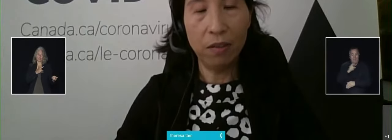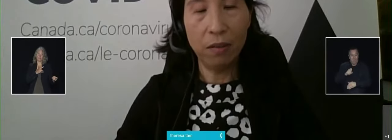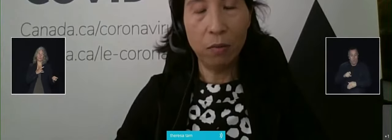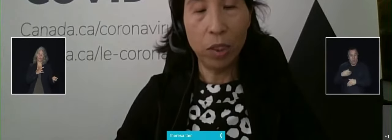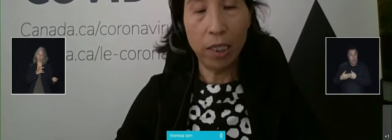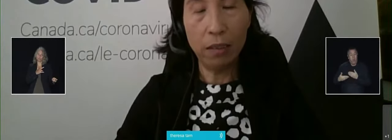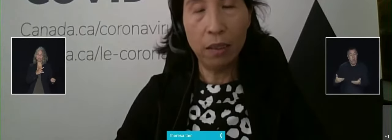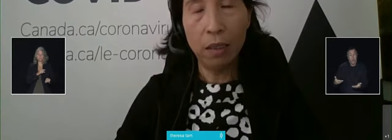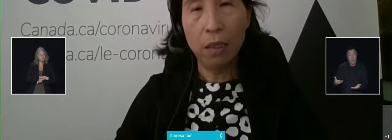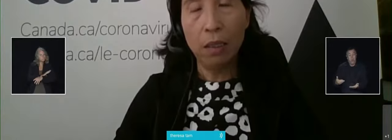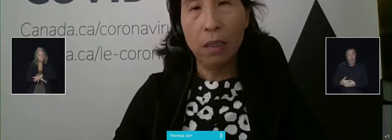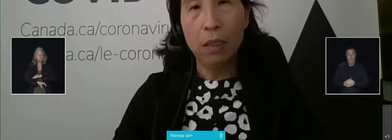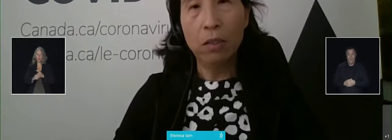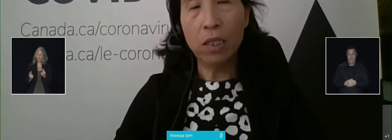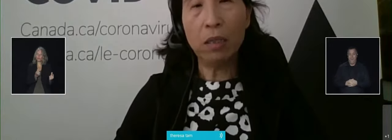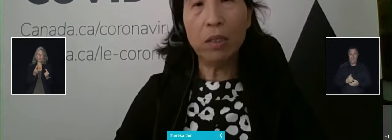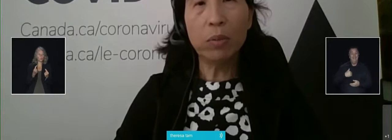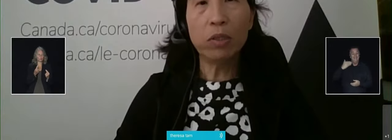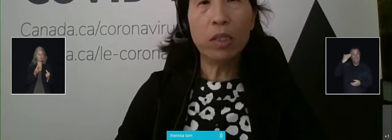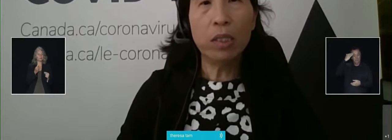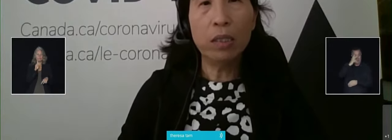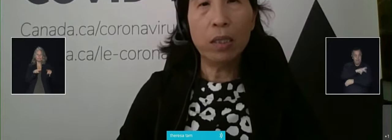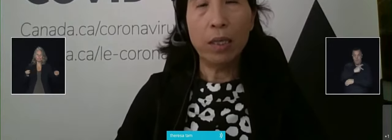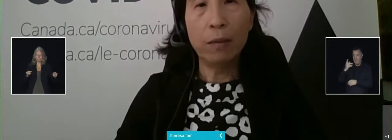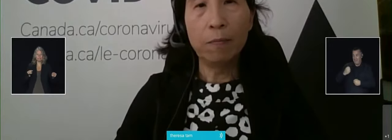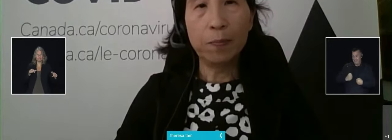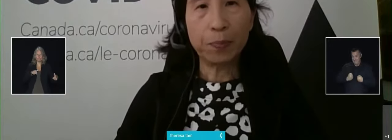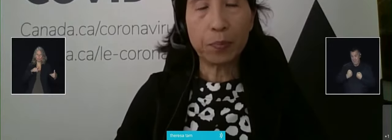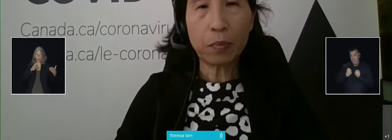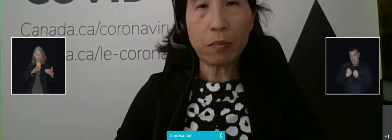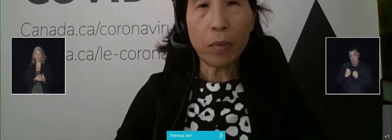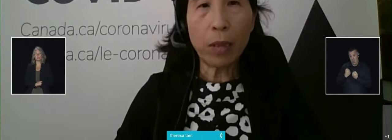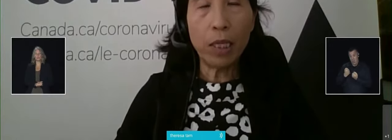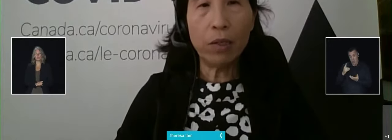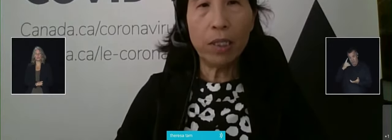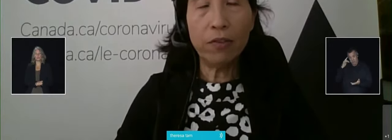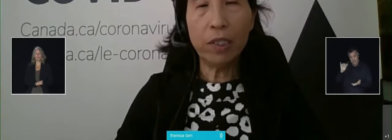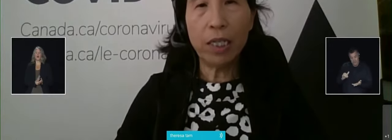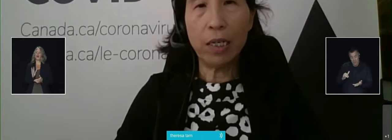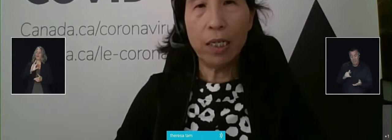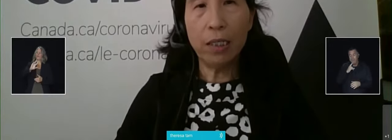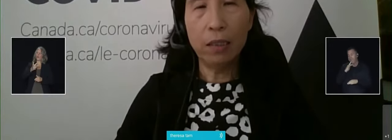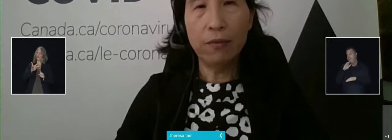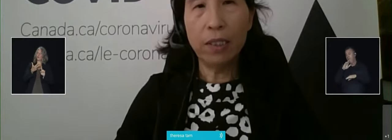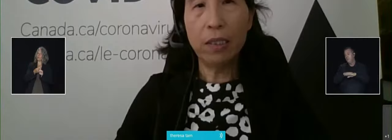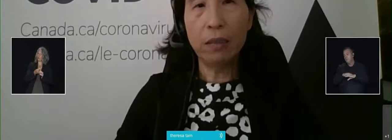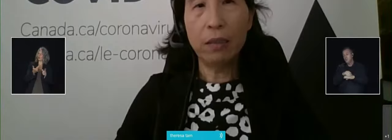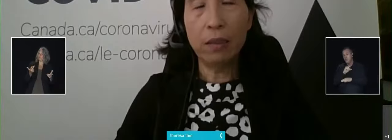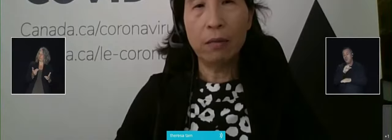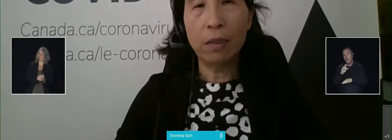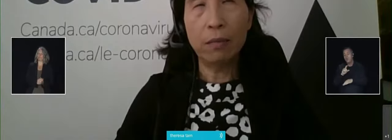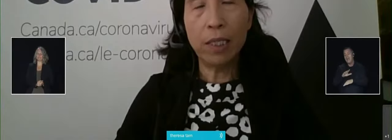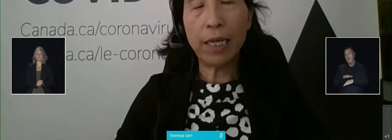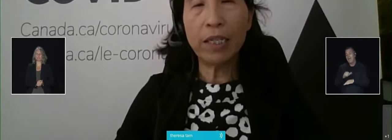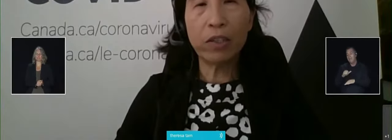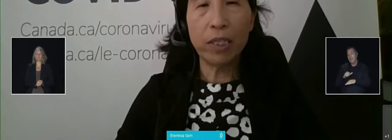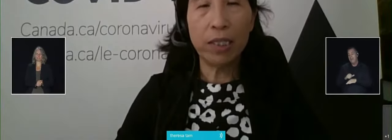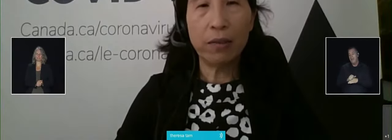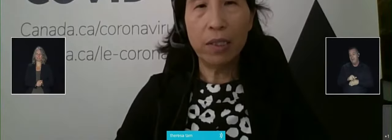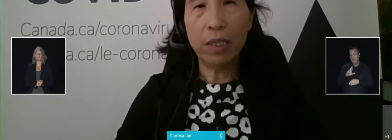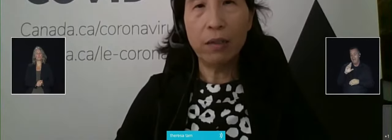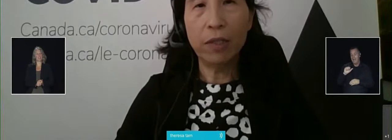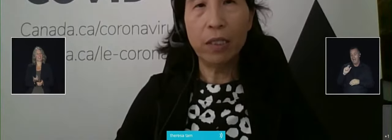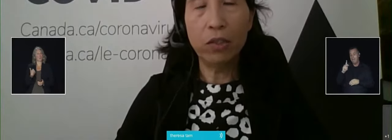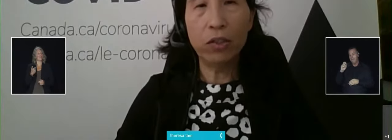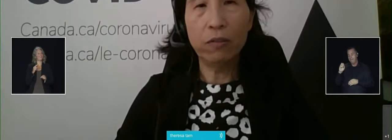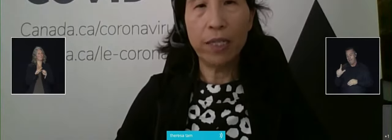different ways. So in terms of boosters, there are different kinds of categories,